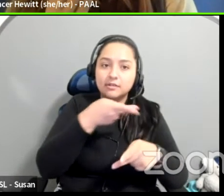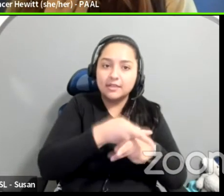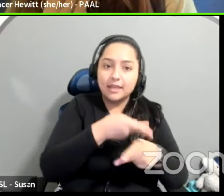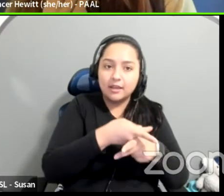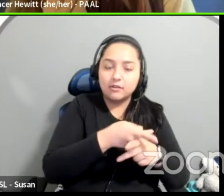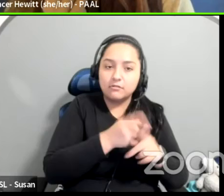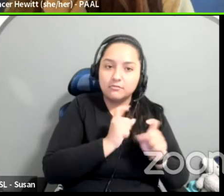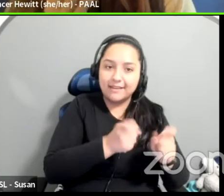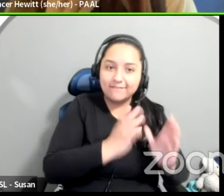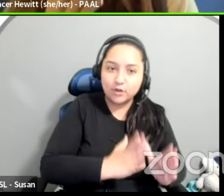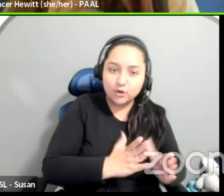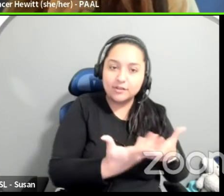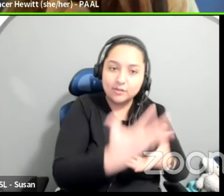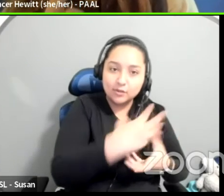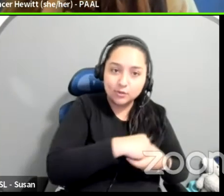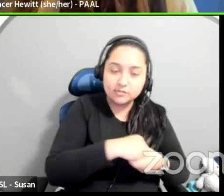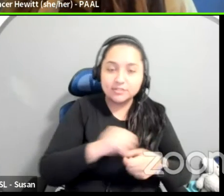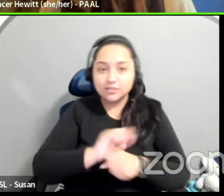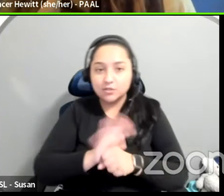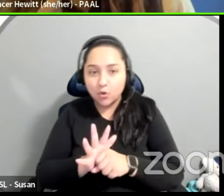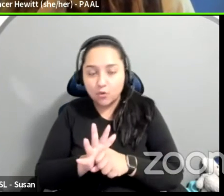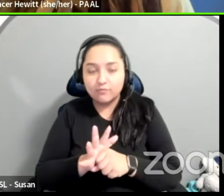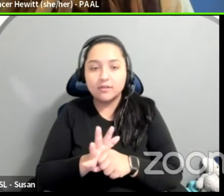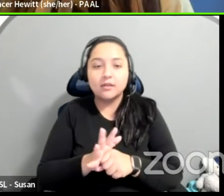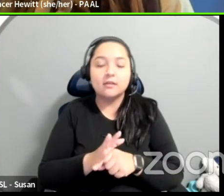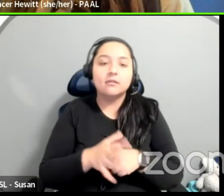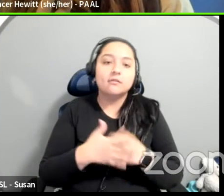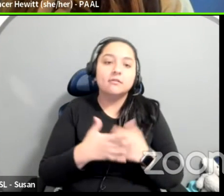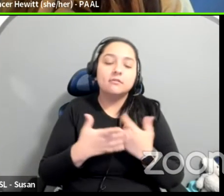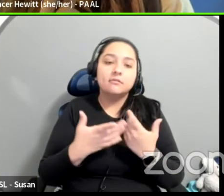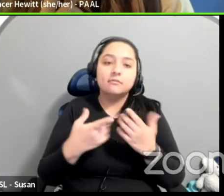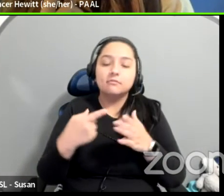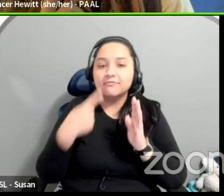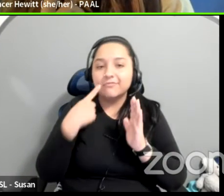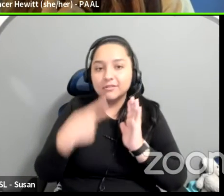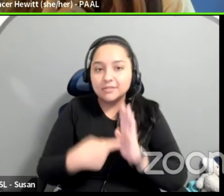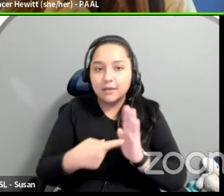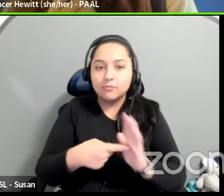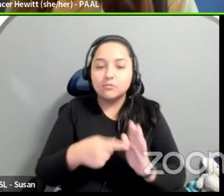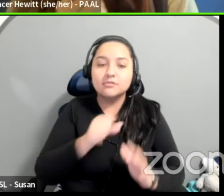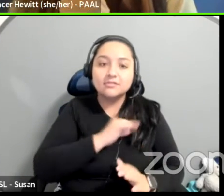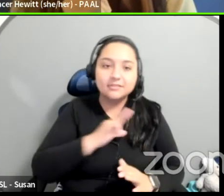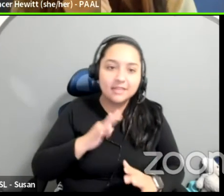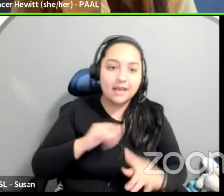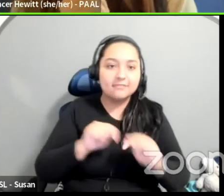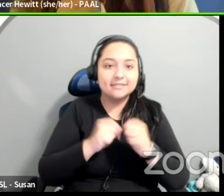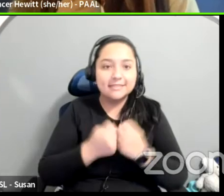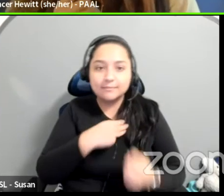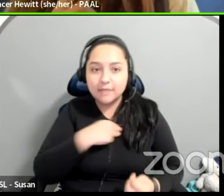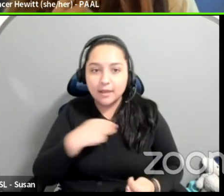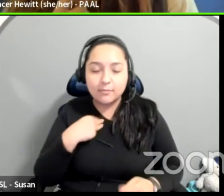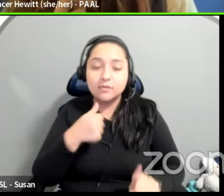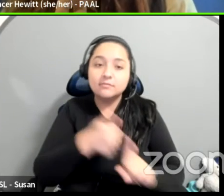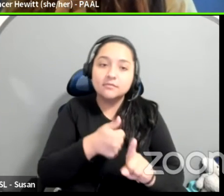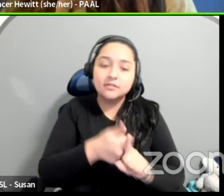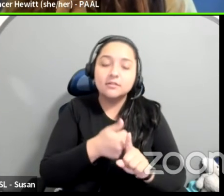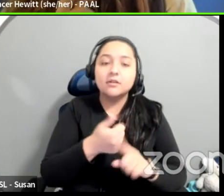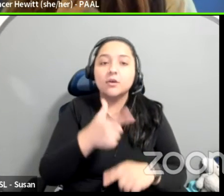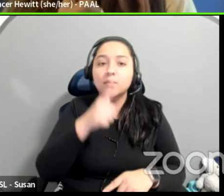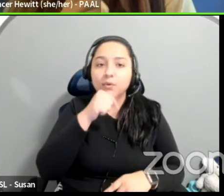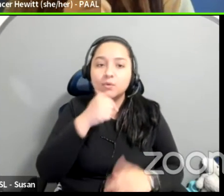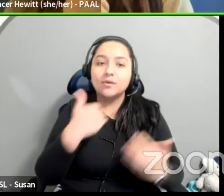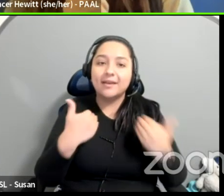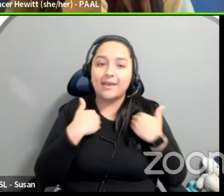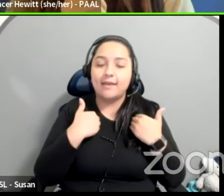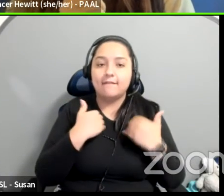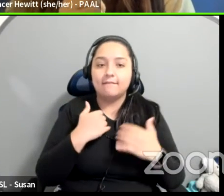terms of COVID, specifically accommodating staff and team members or artists wherever possible who are immunocompromised or are caregiving those